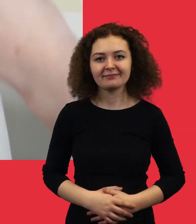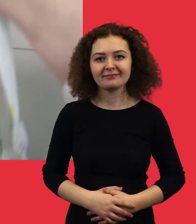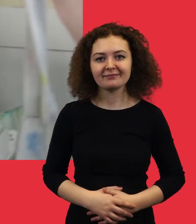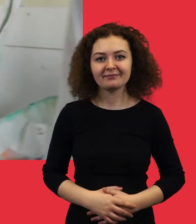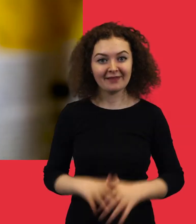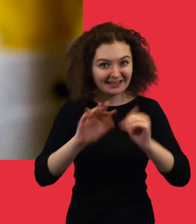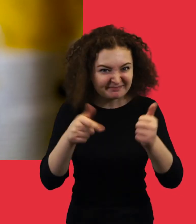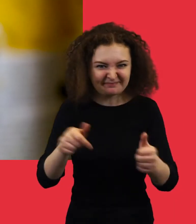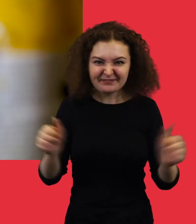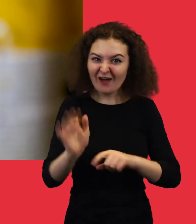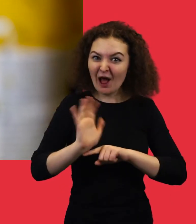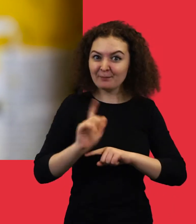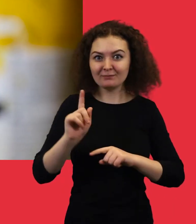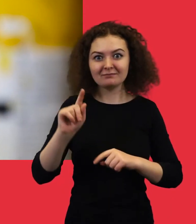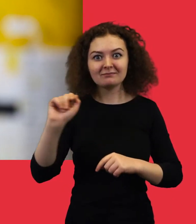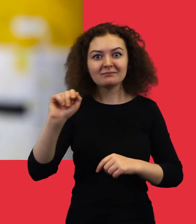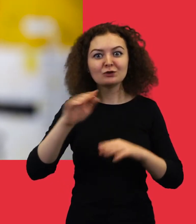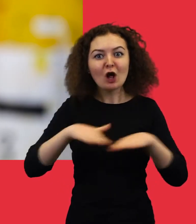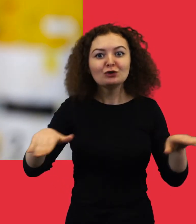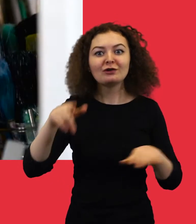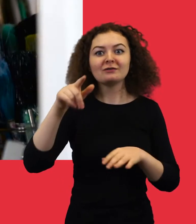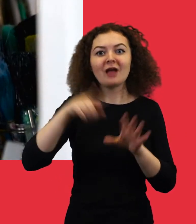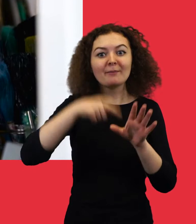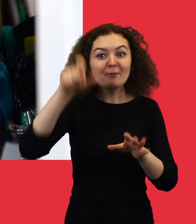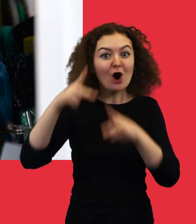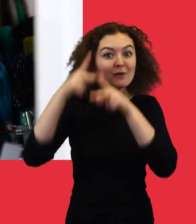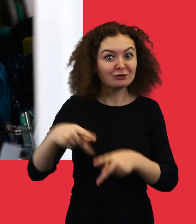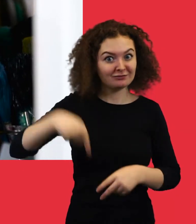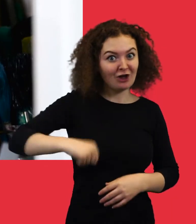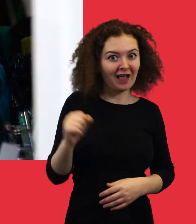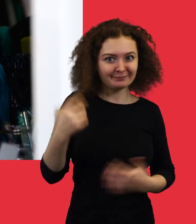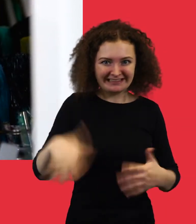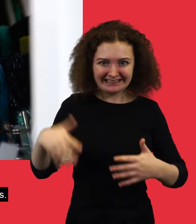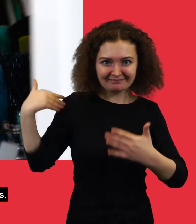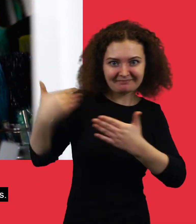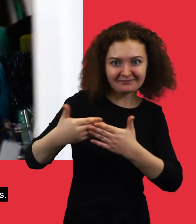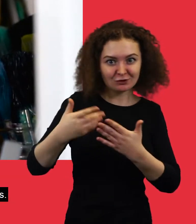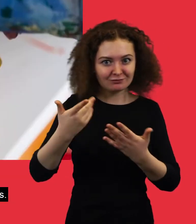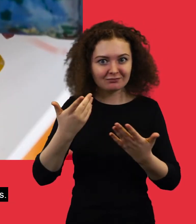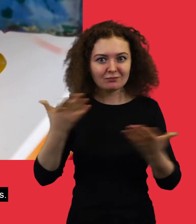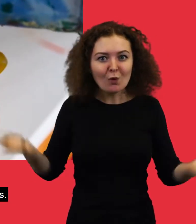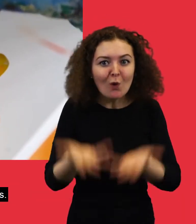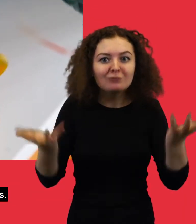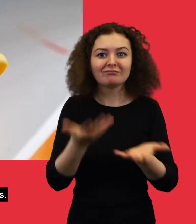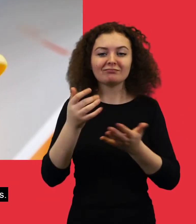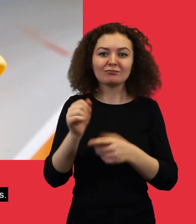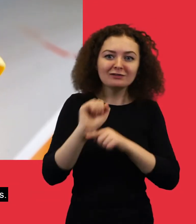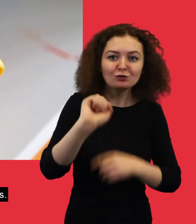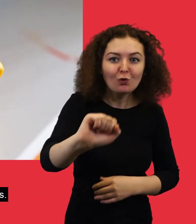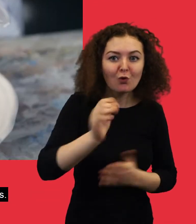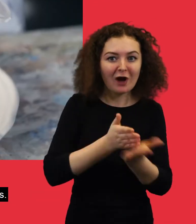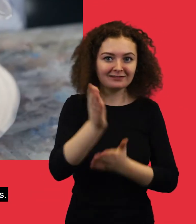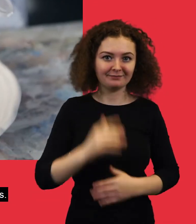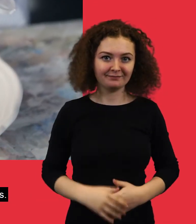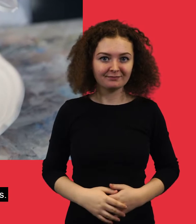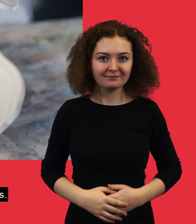Hi, this is a wee film about what the Children and Young People's Commissioner in Scotland has been up to this year to promote and